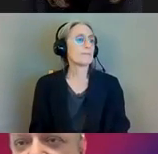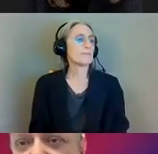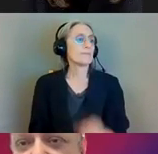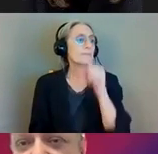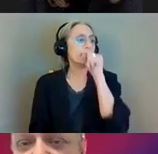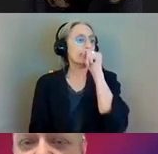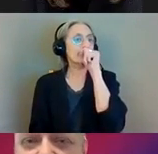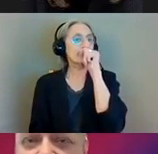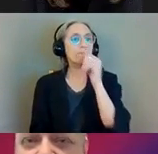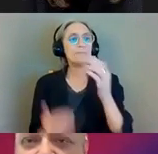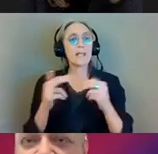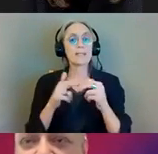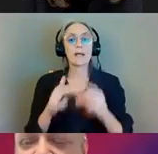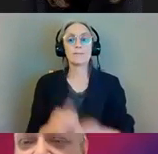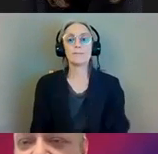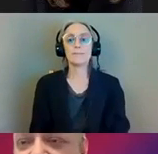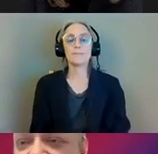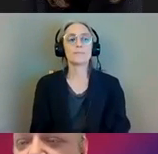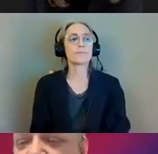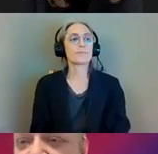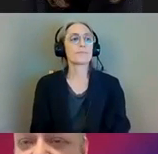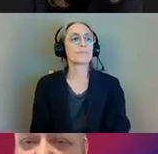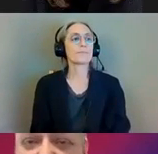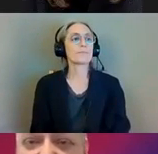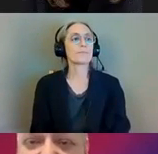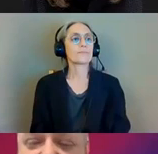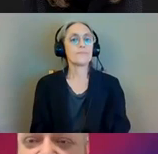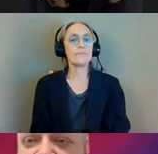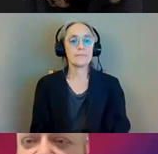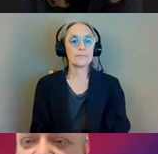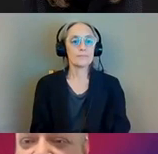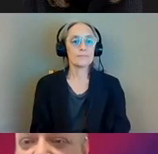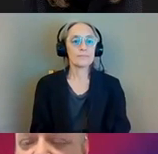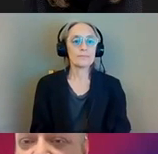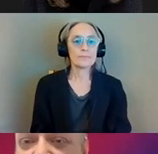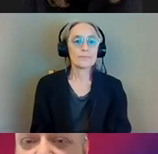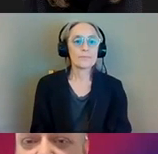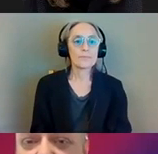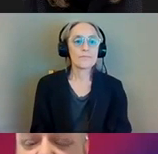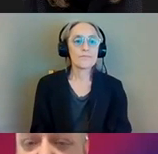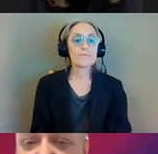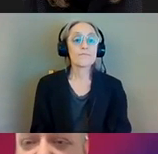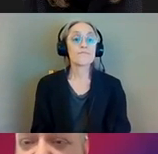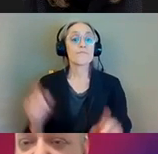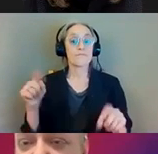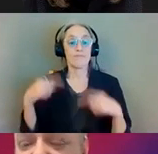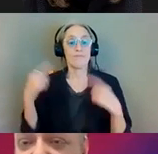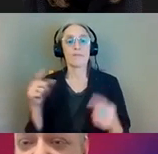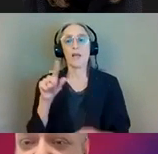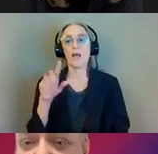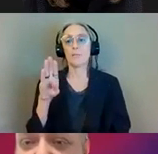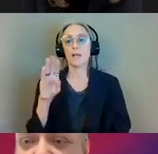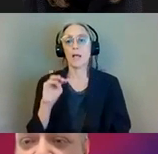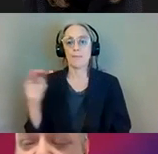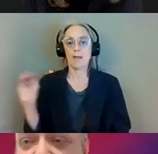Next slide. So here's here's a few pictures of the work that's been going on so far up at LBMM and